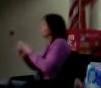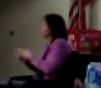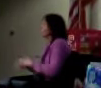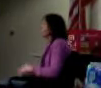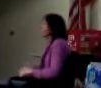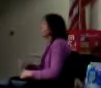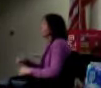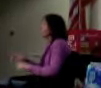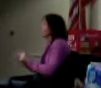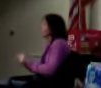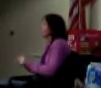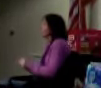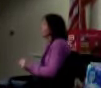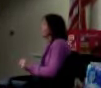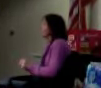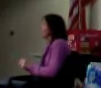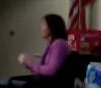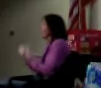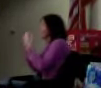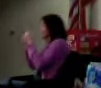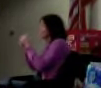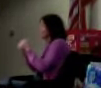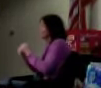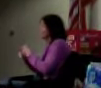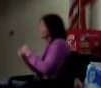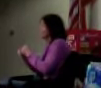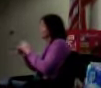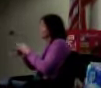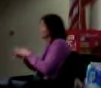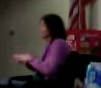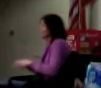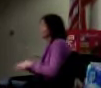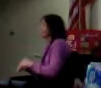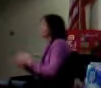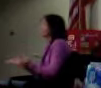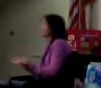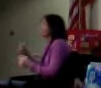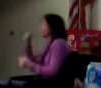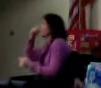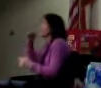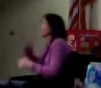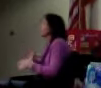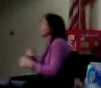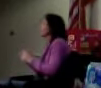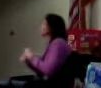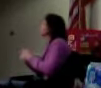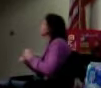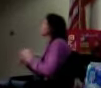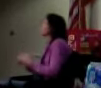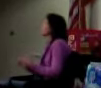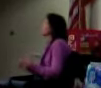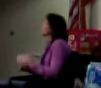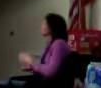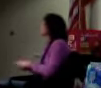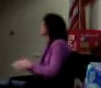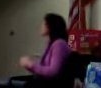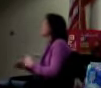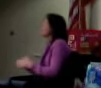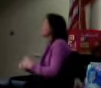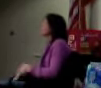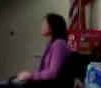You can be objective about your research. What you think or feel about something shouldn't matter.